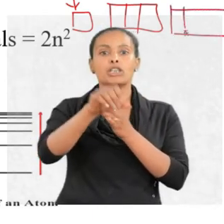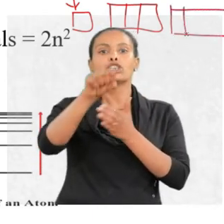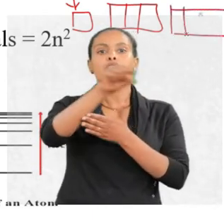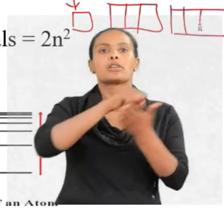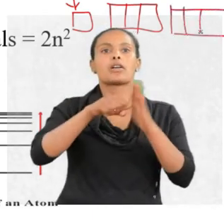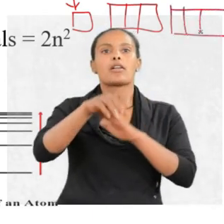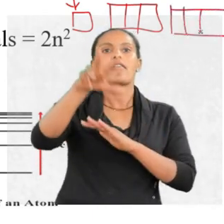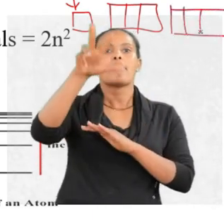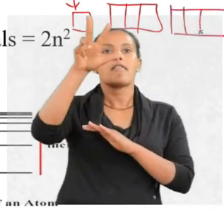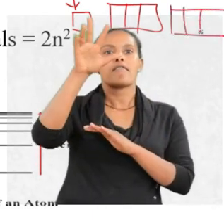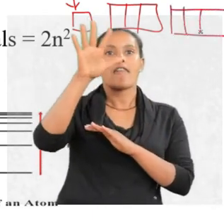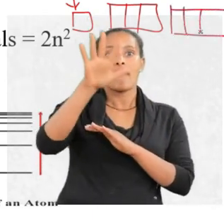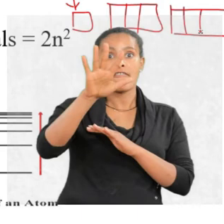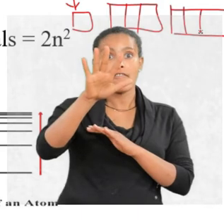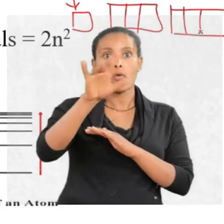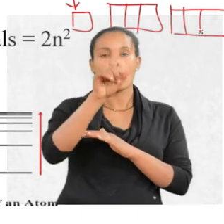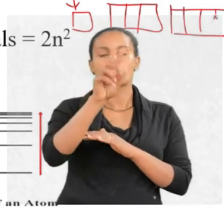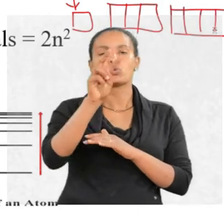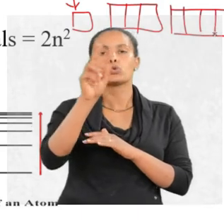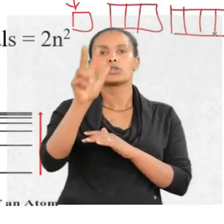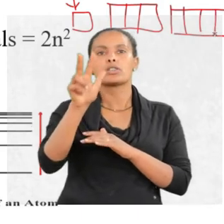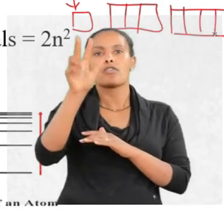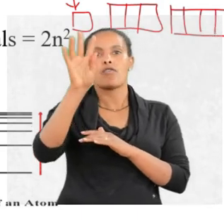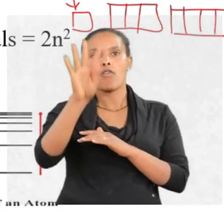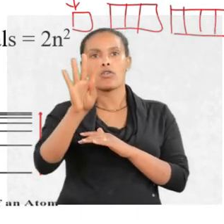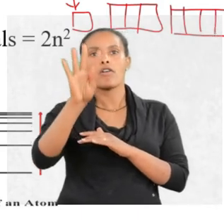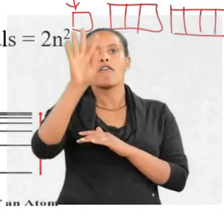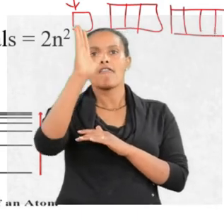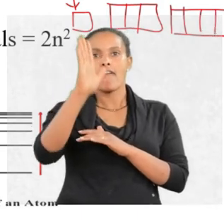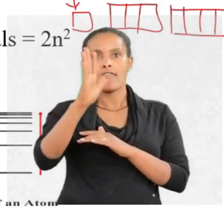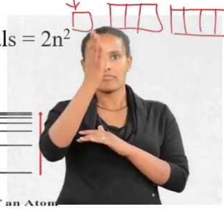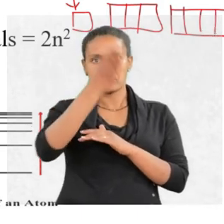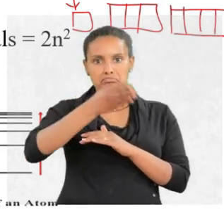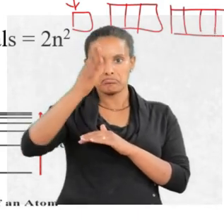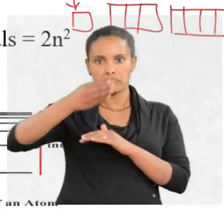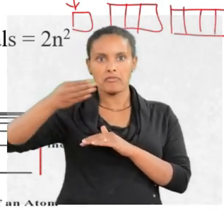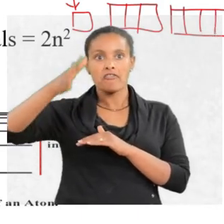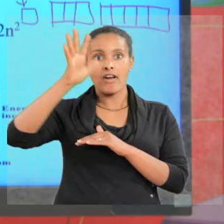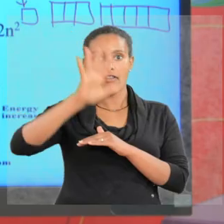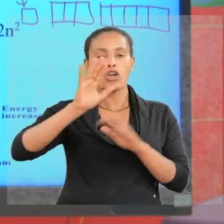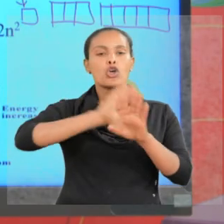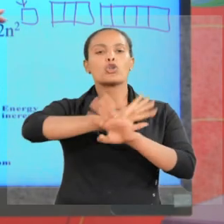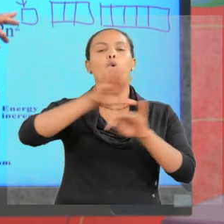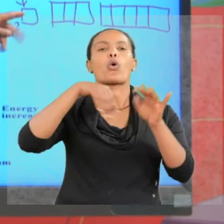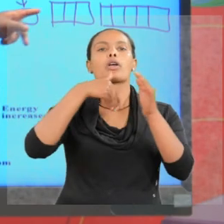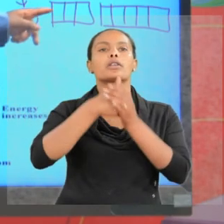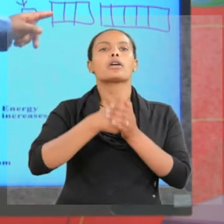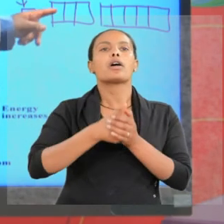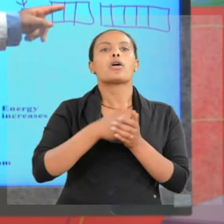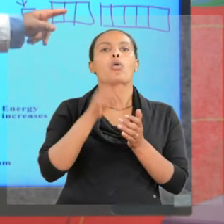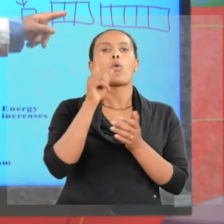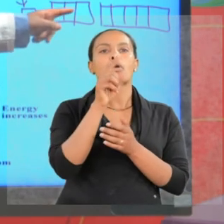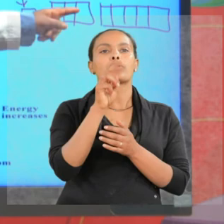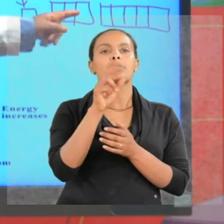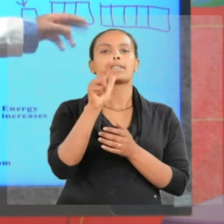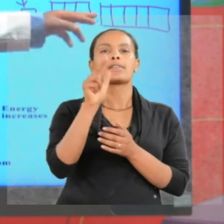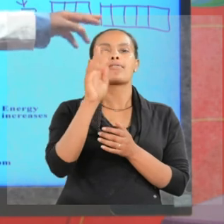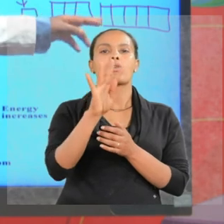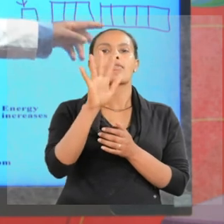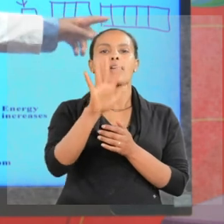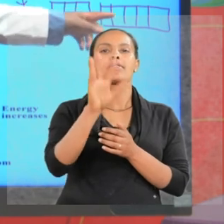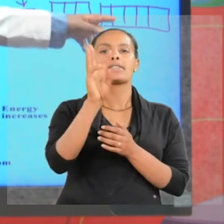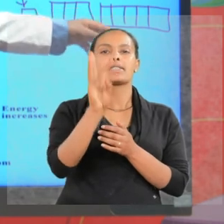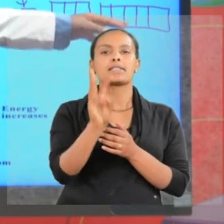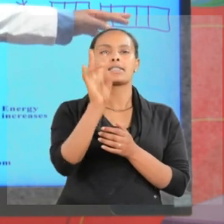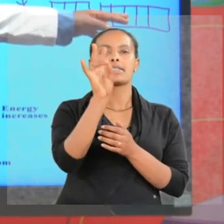orbitals, one, two, three, four, five. Total, one, two, three, four,